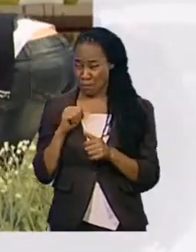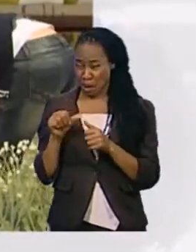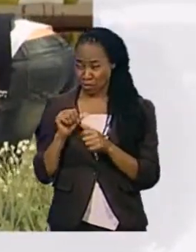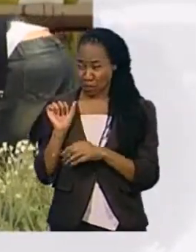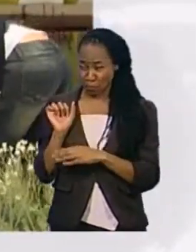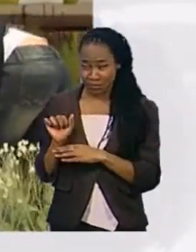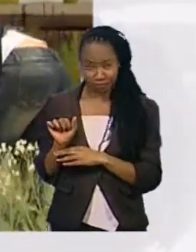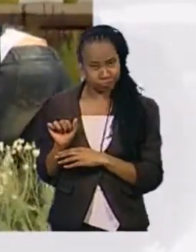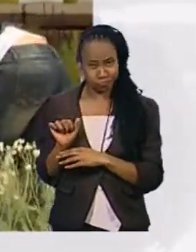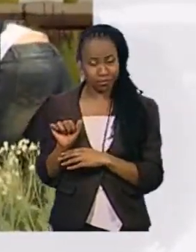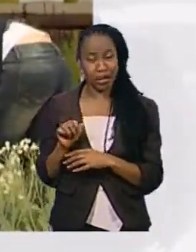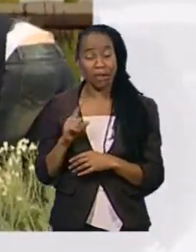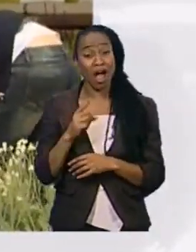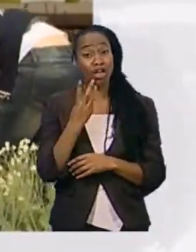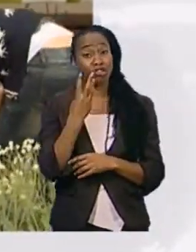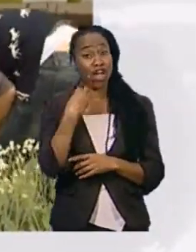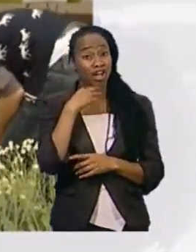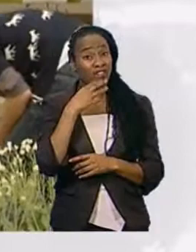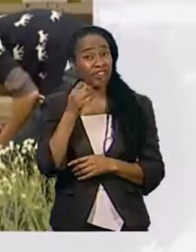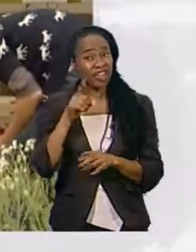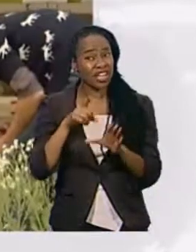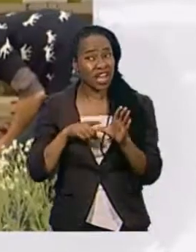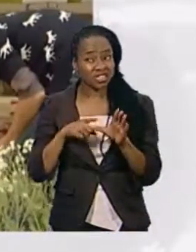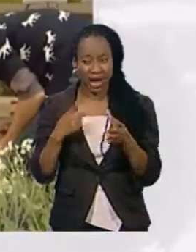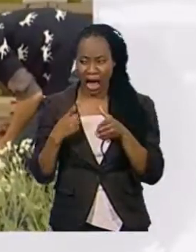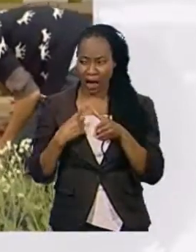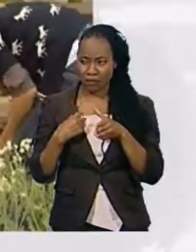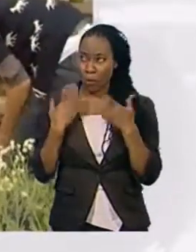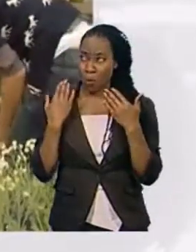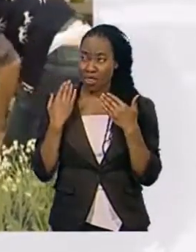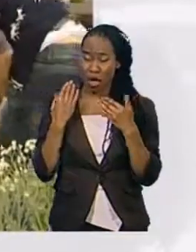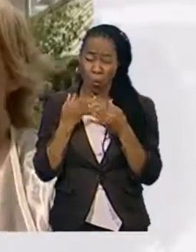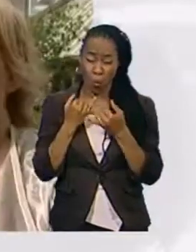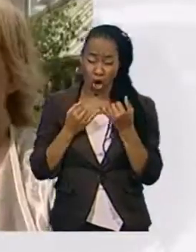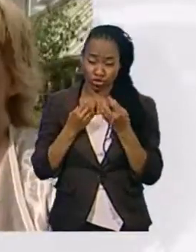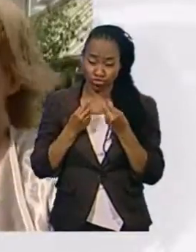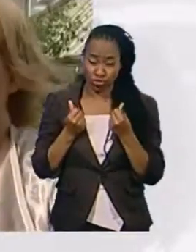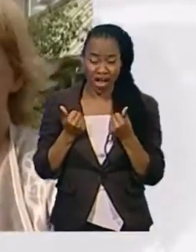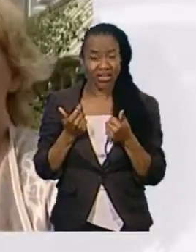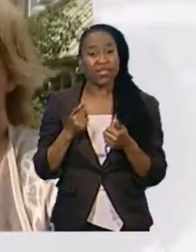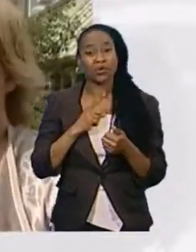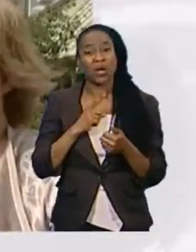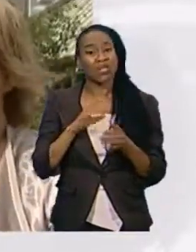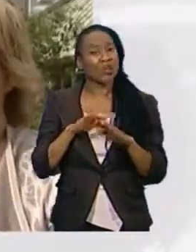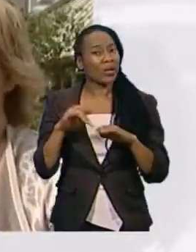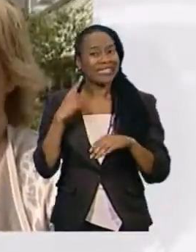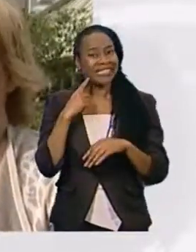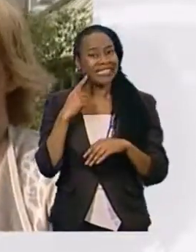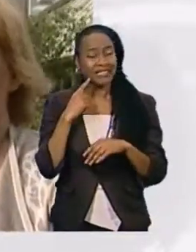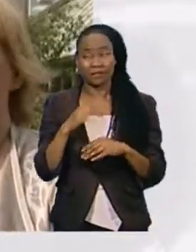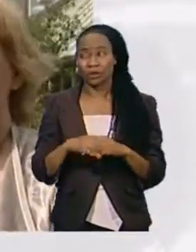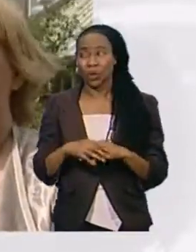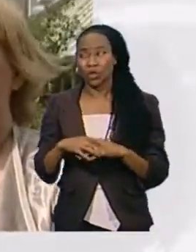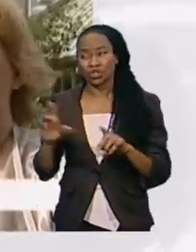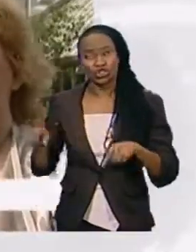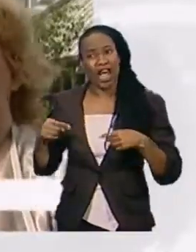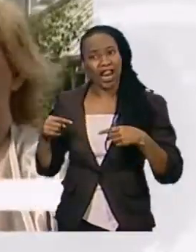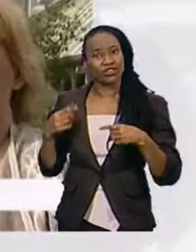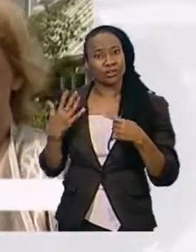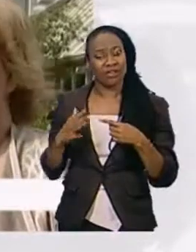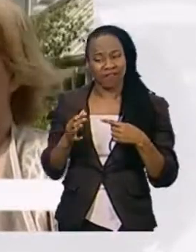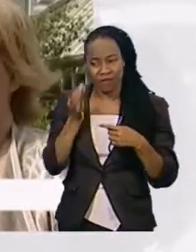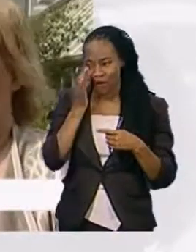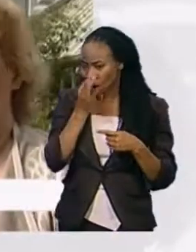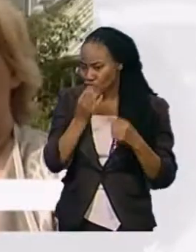350 years hasn't made things easy for the designers. They've had tremendous challenges that they've had to rise to, but